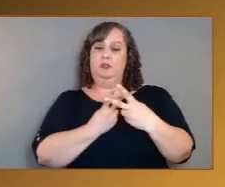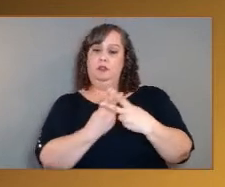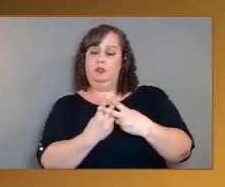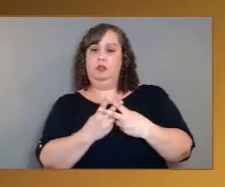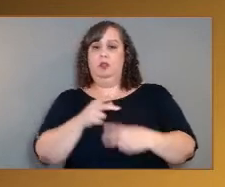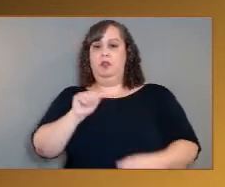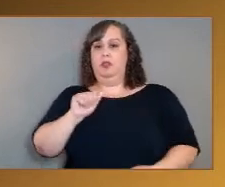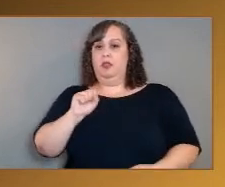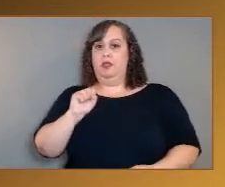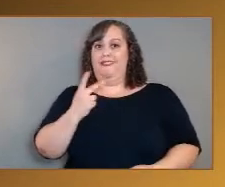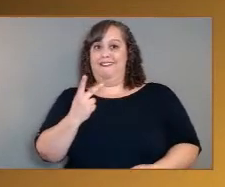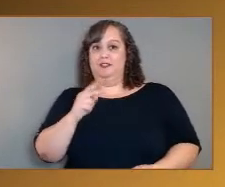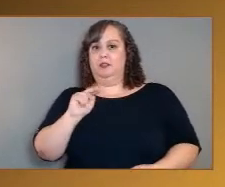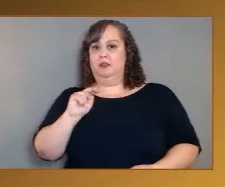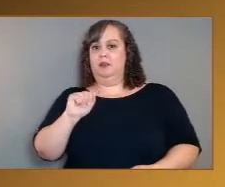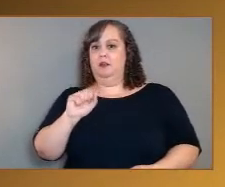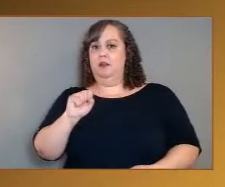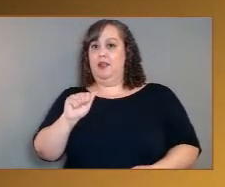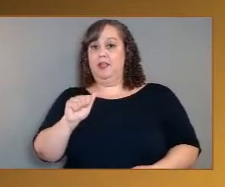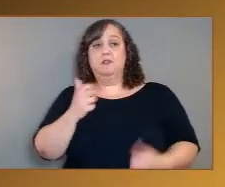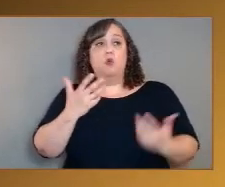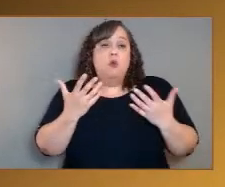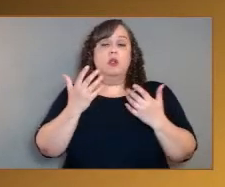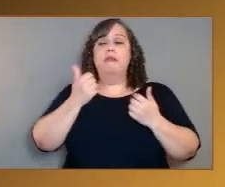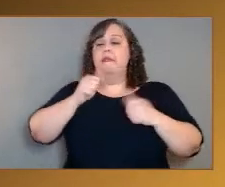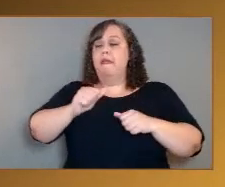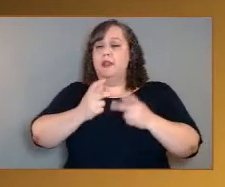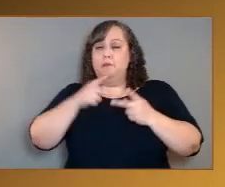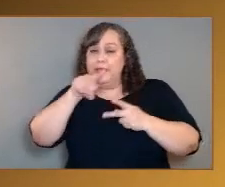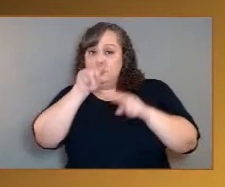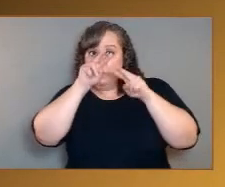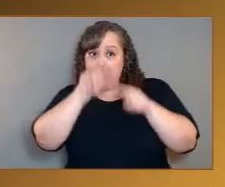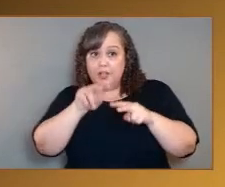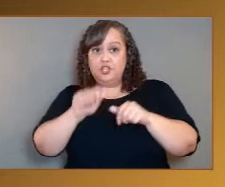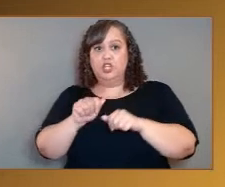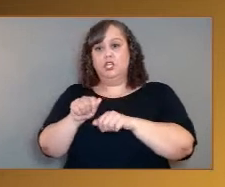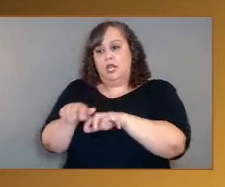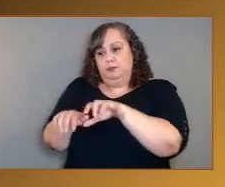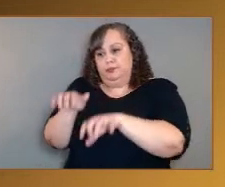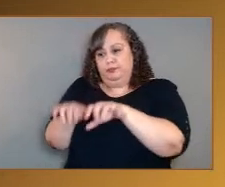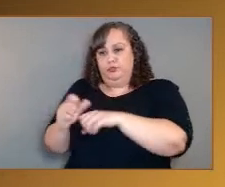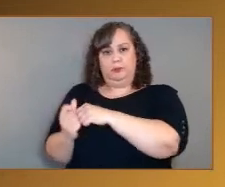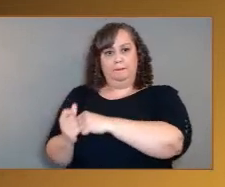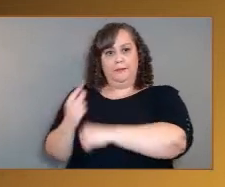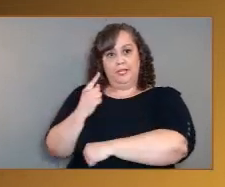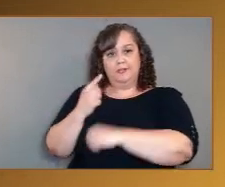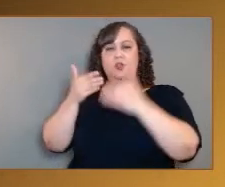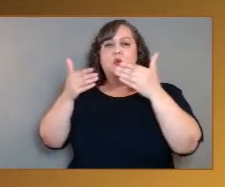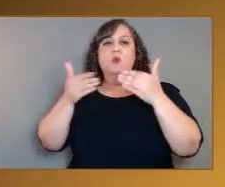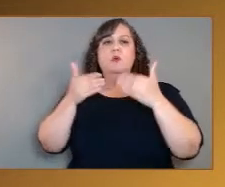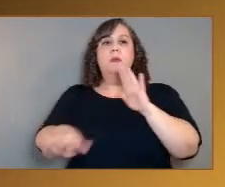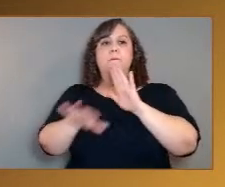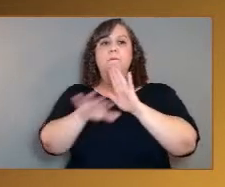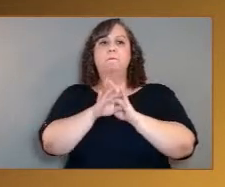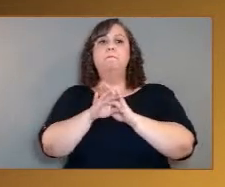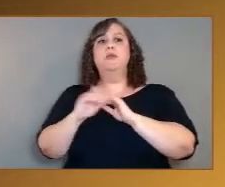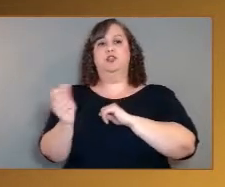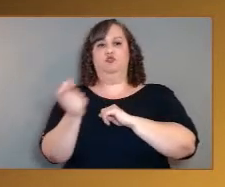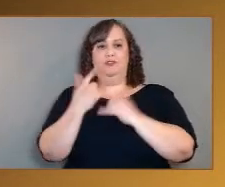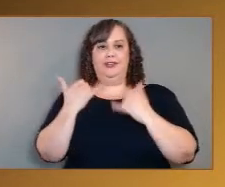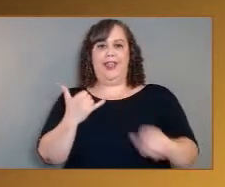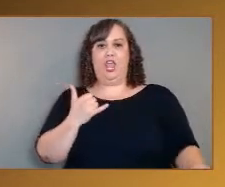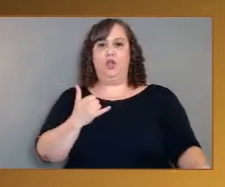or commenting in the stream wherever you're watching this. And let's start with a few questions now. Our first question is from